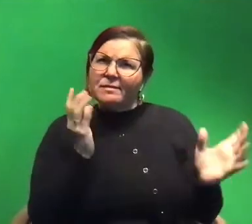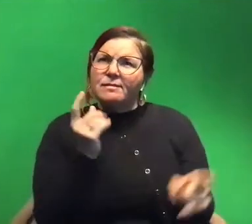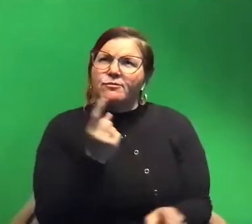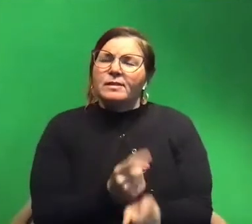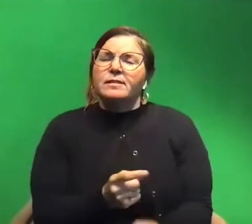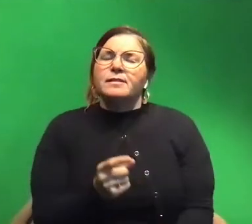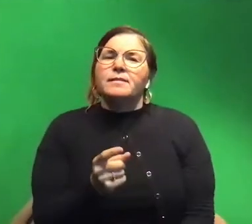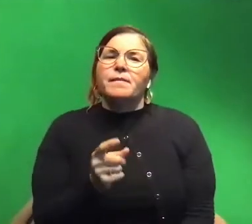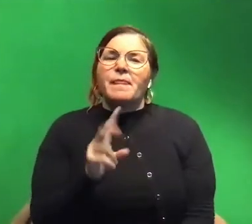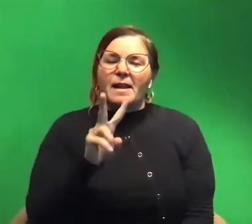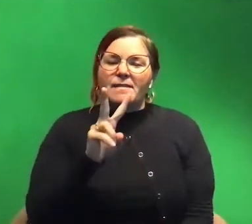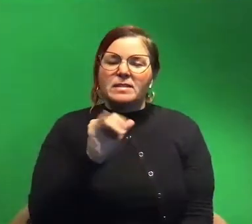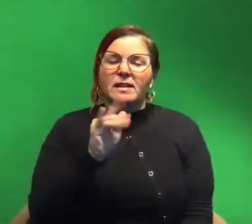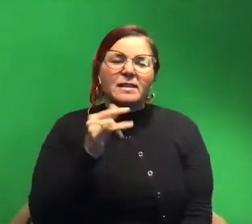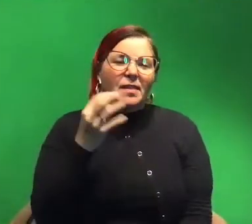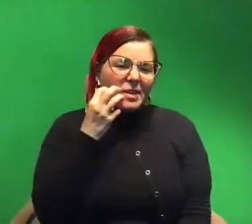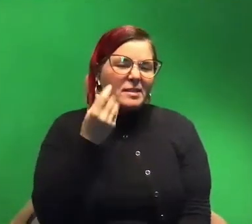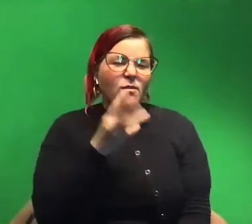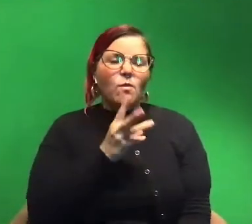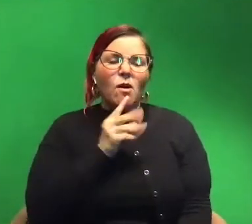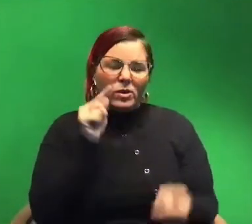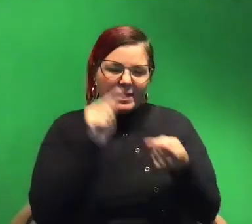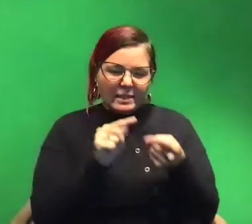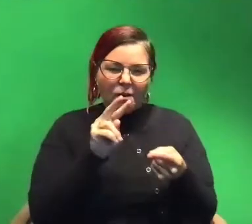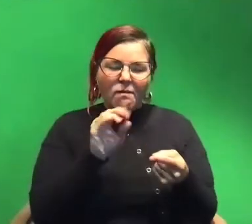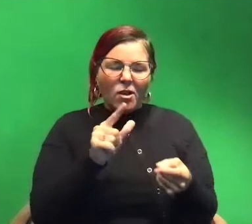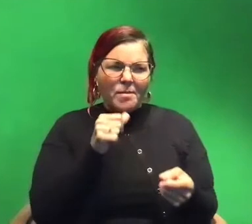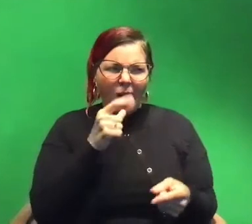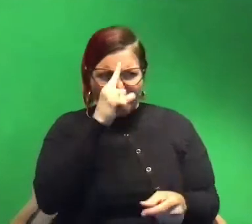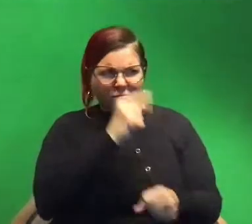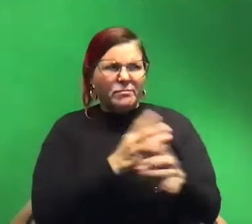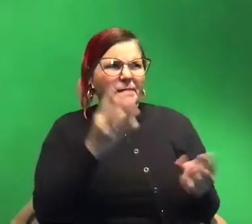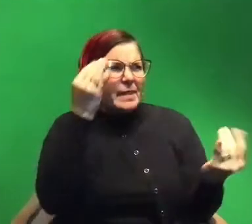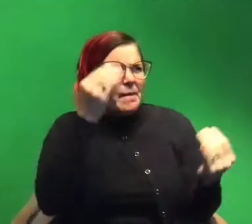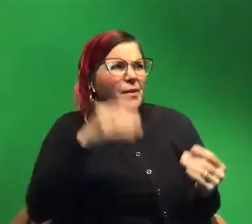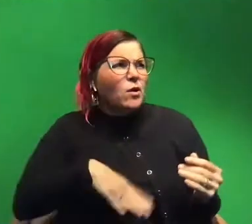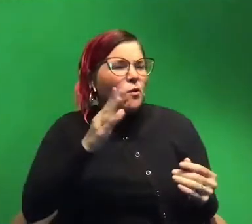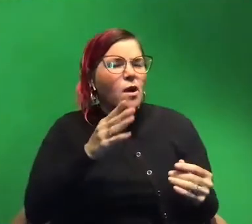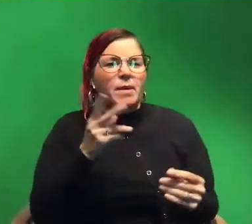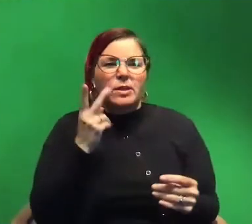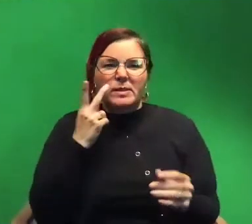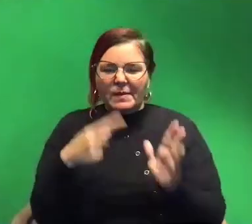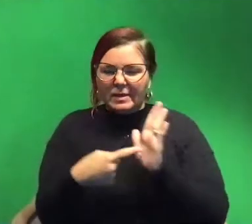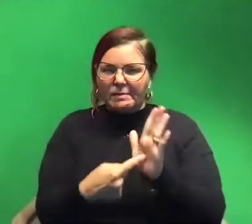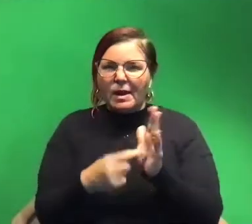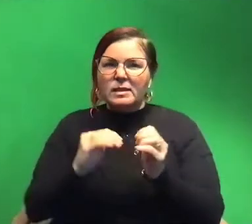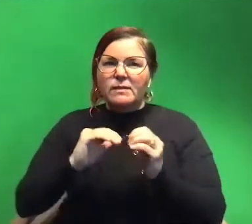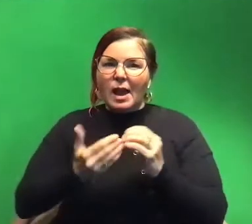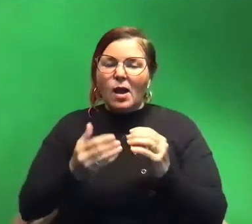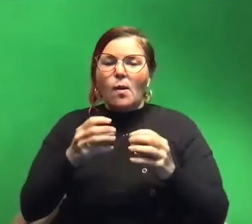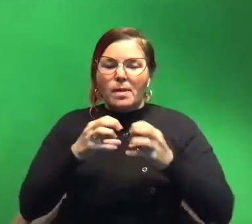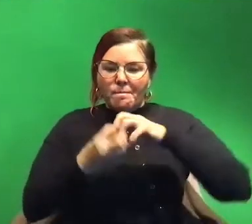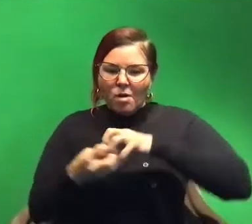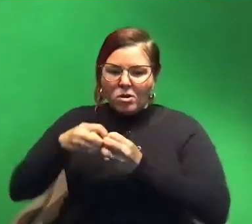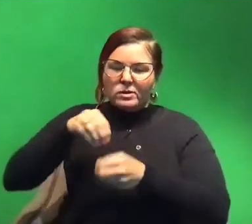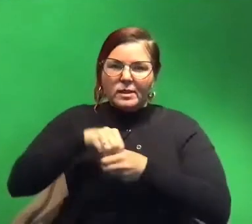viscosity of water at small volumes is not a thing I thought about growing up. And then when you see these models of like how the particles in water